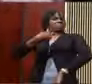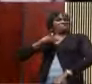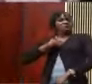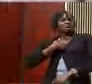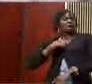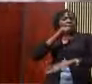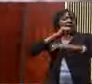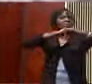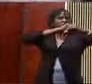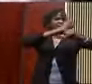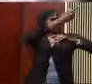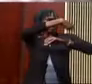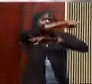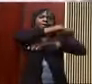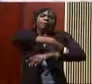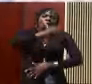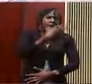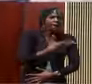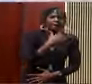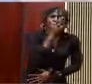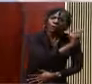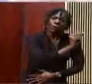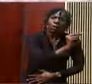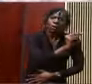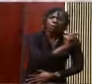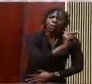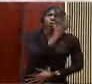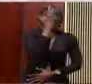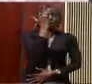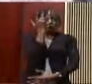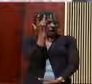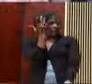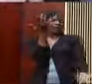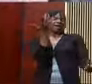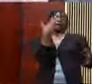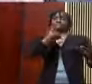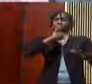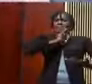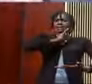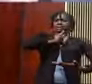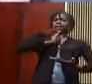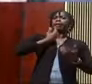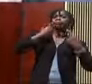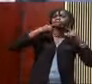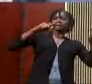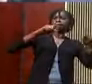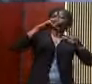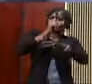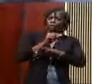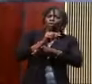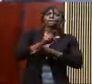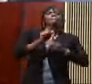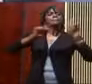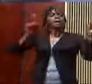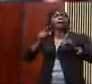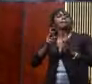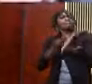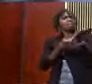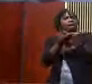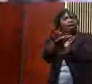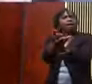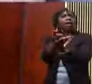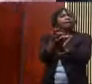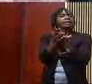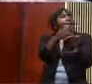to protect them and act as a clown for them by denying reality just because